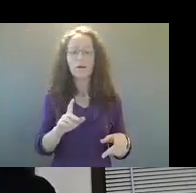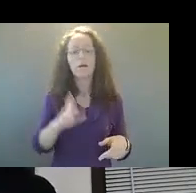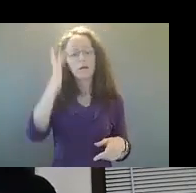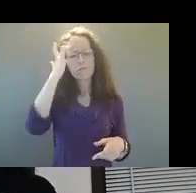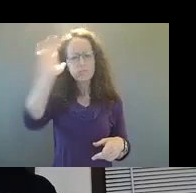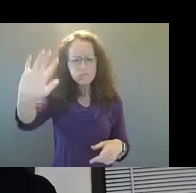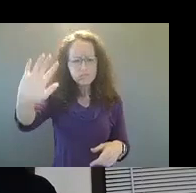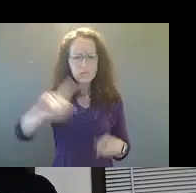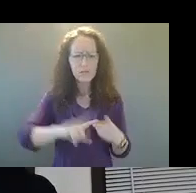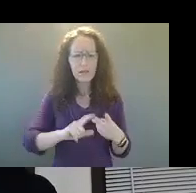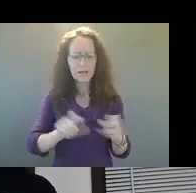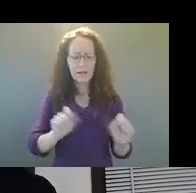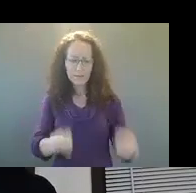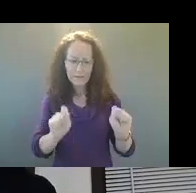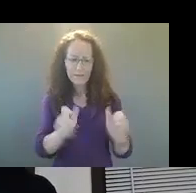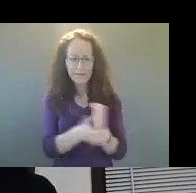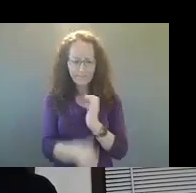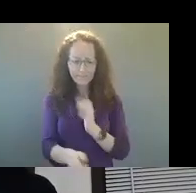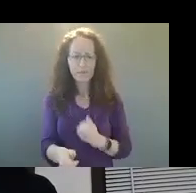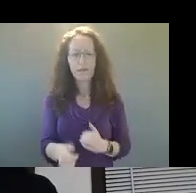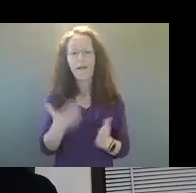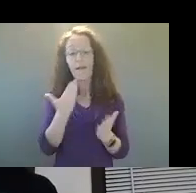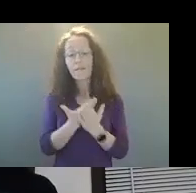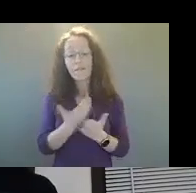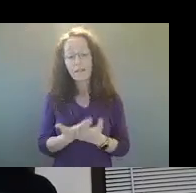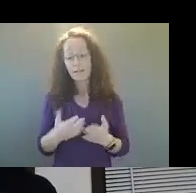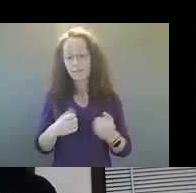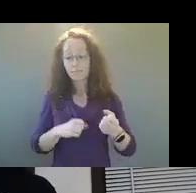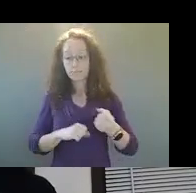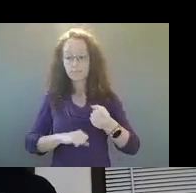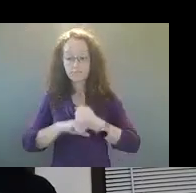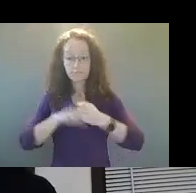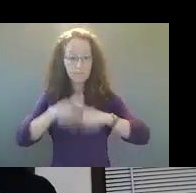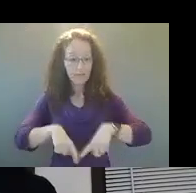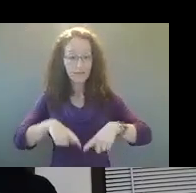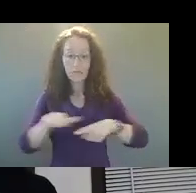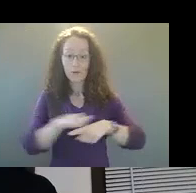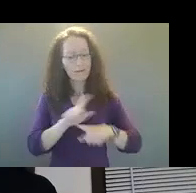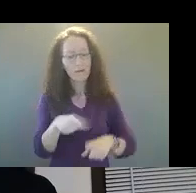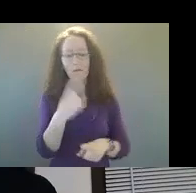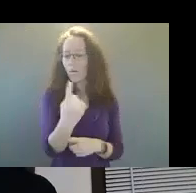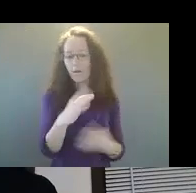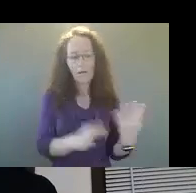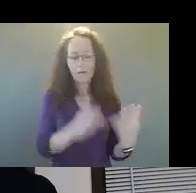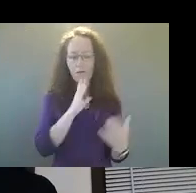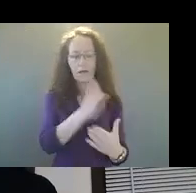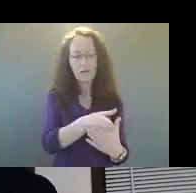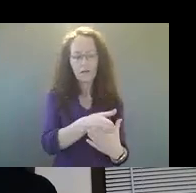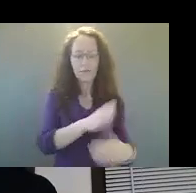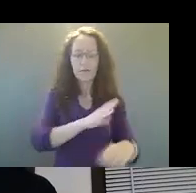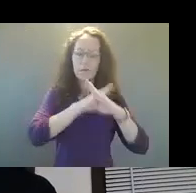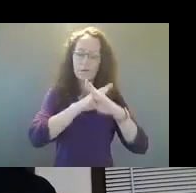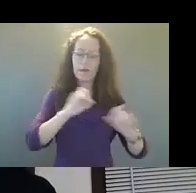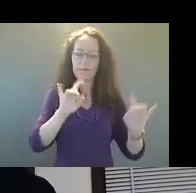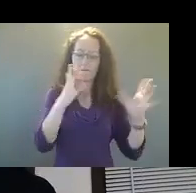community and that evidence-based practice is not the only way to interrupt and prevent violence. We're also really focused on two key